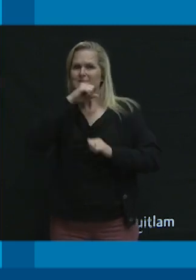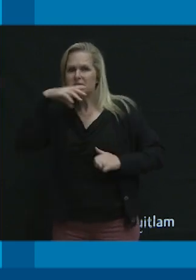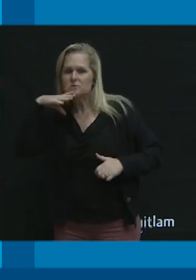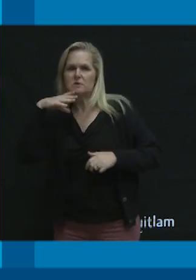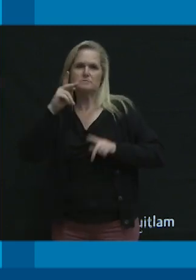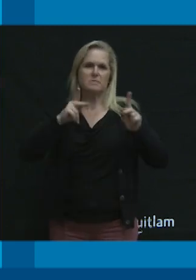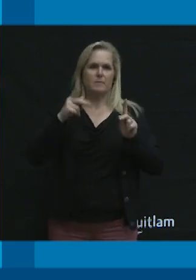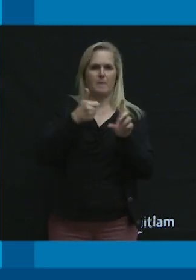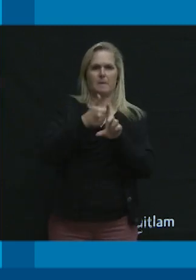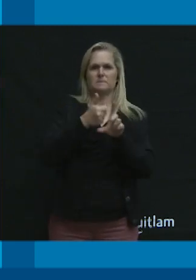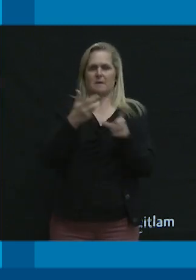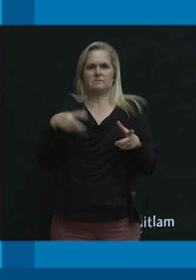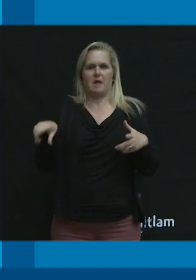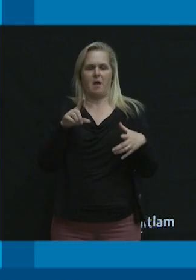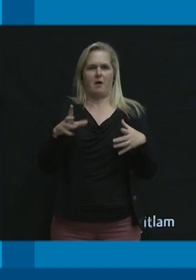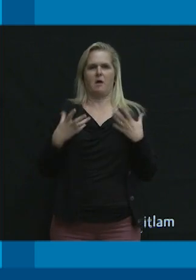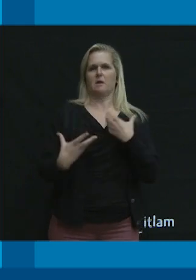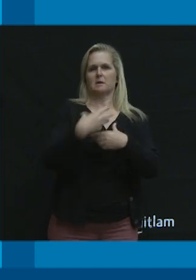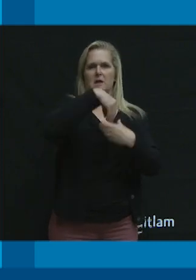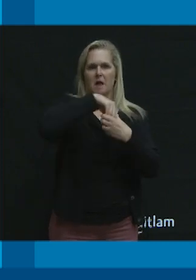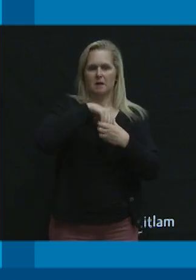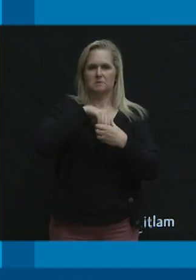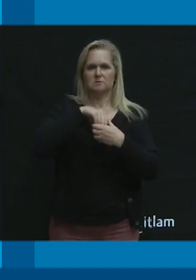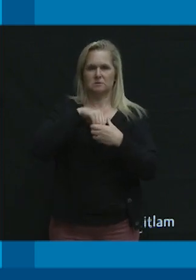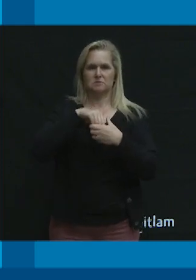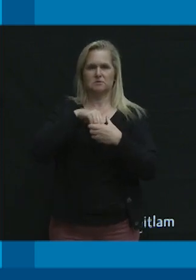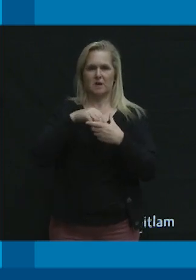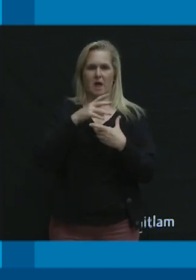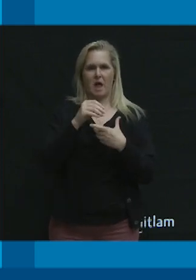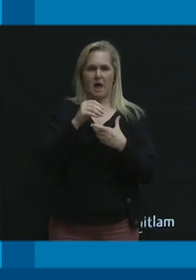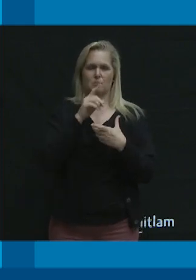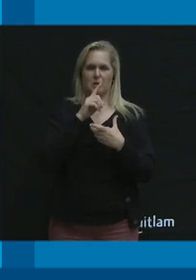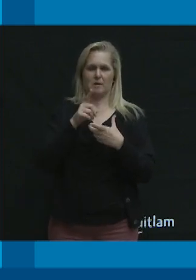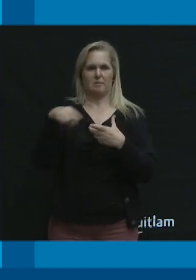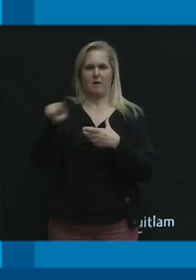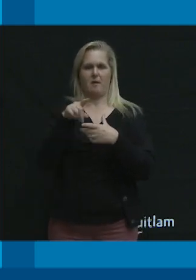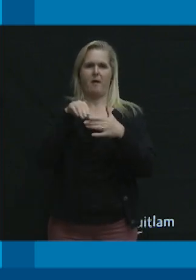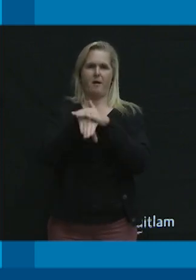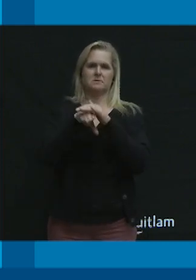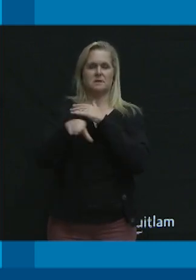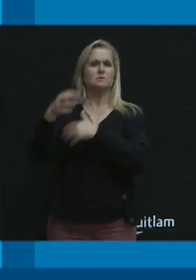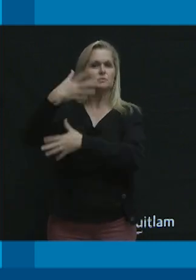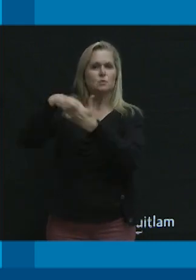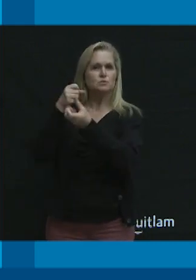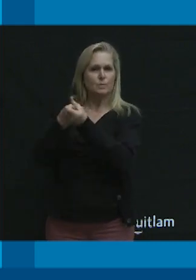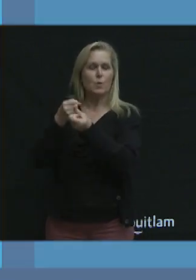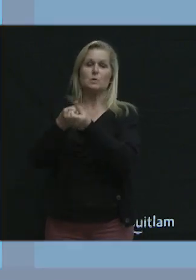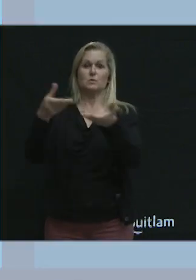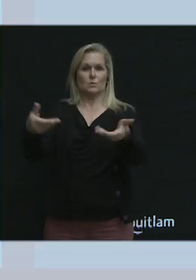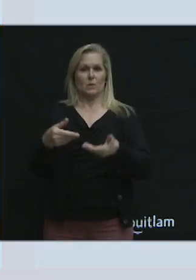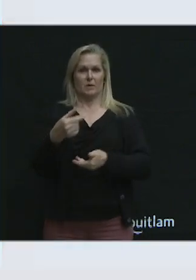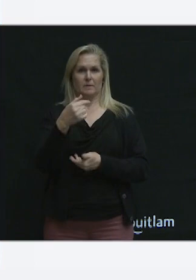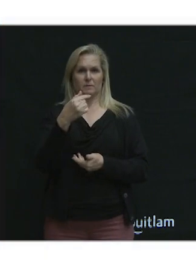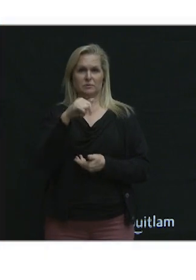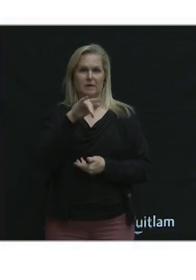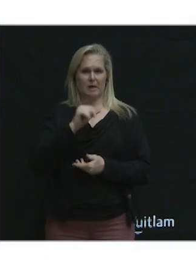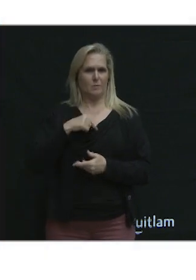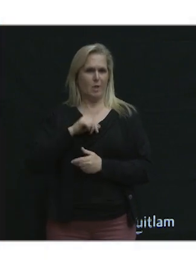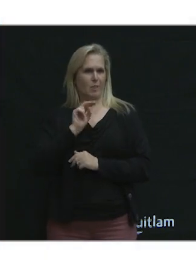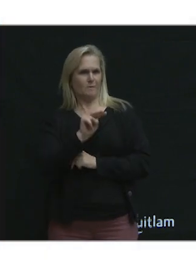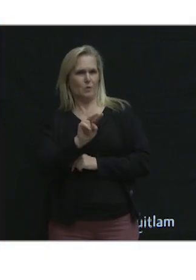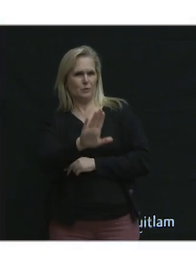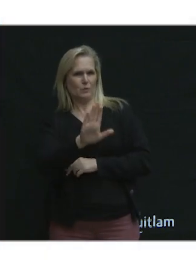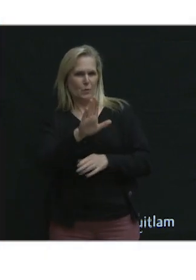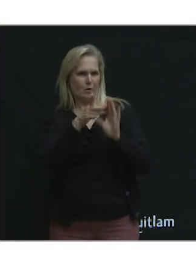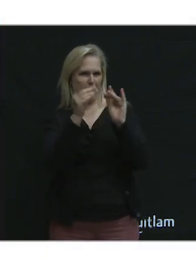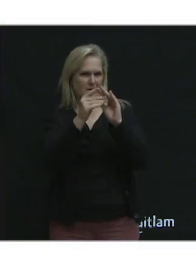individuals who are, you know, being engaged and getting social support. So welcome, Gina, and we look forward to your